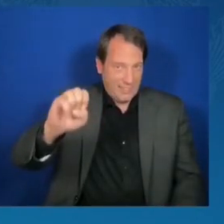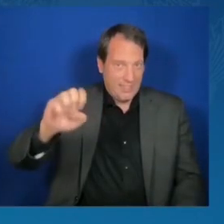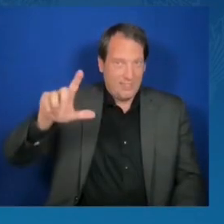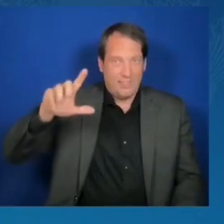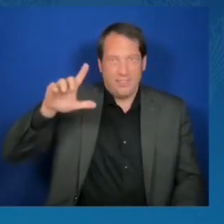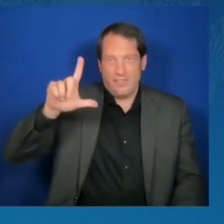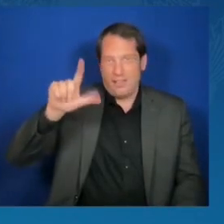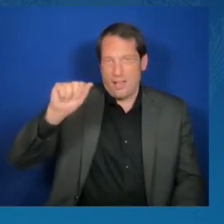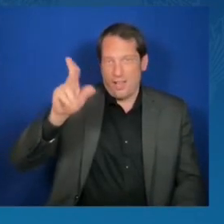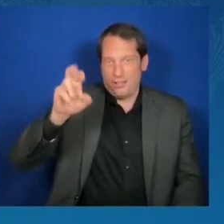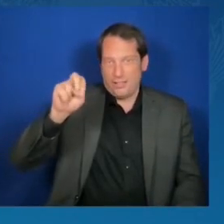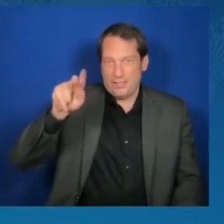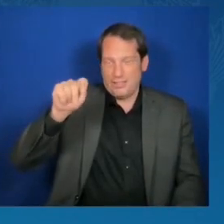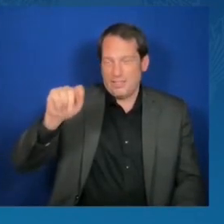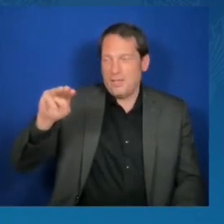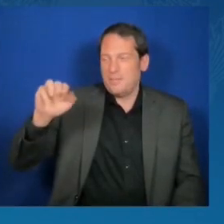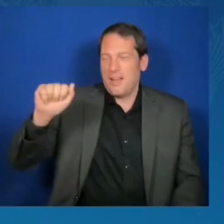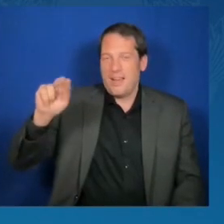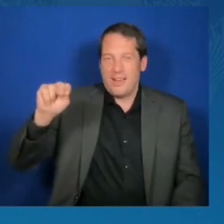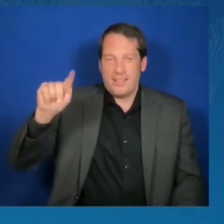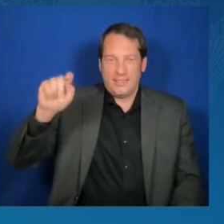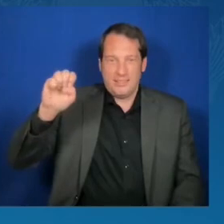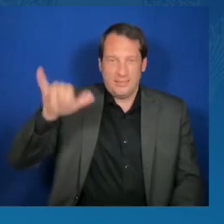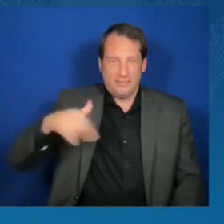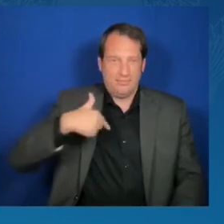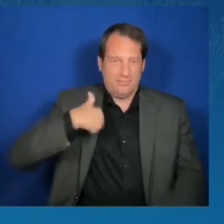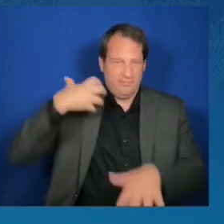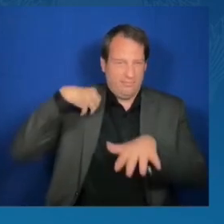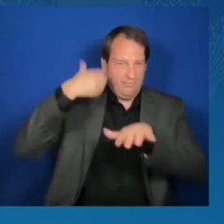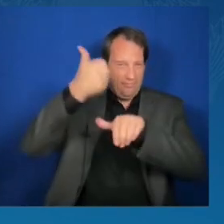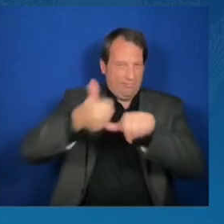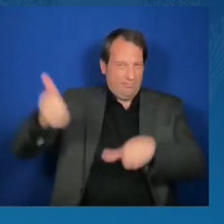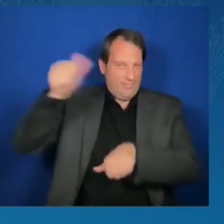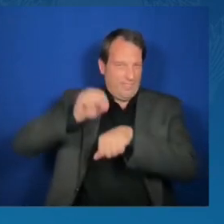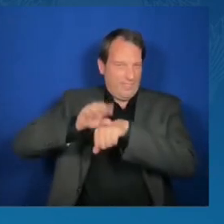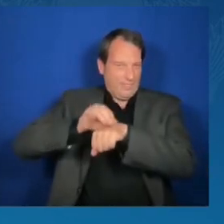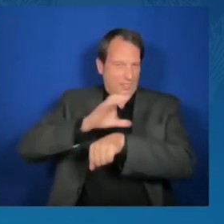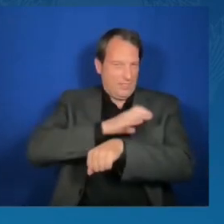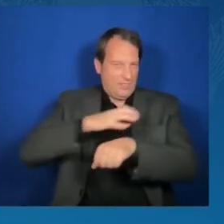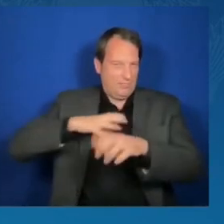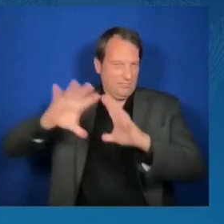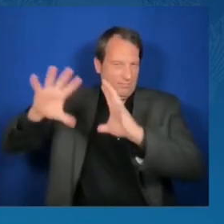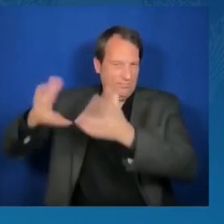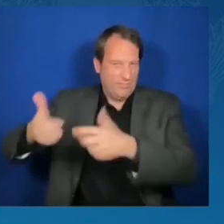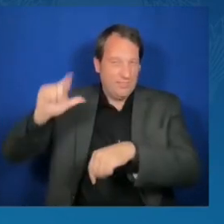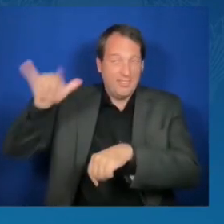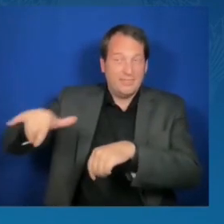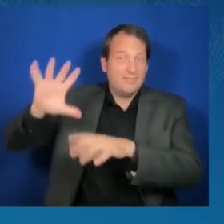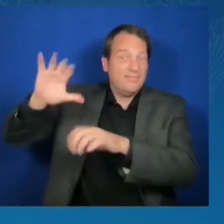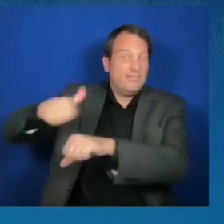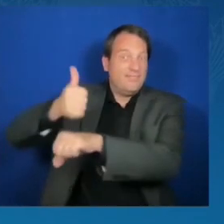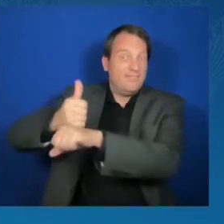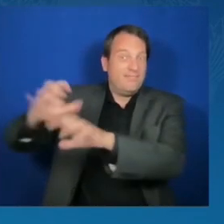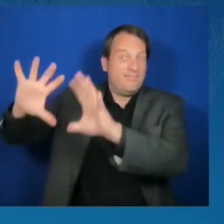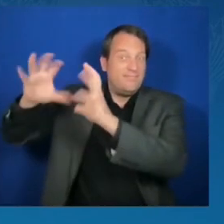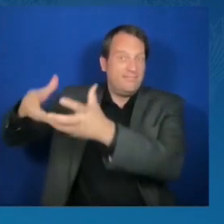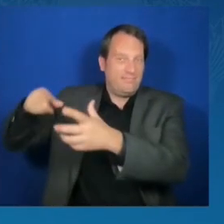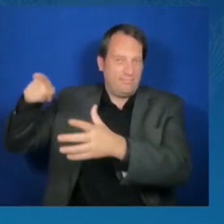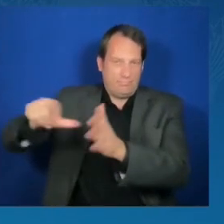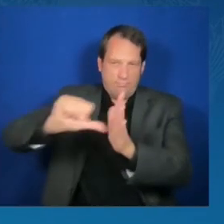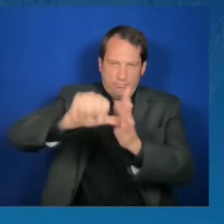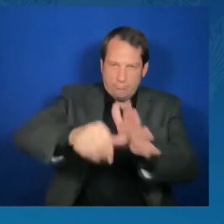diaspora community and the immeasurable contributions it has made to the United States. This council with this diverse membership